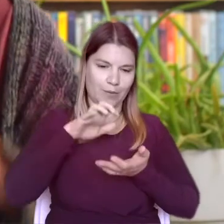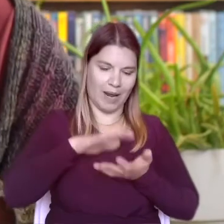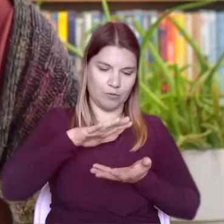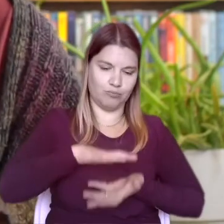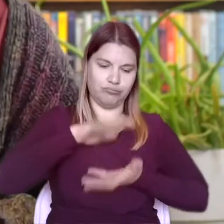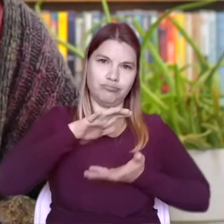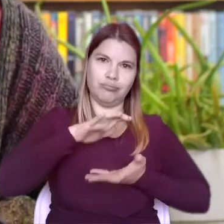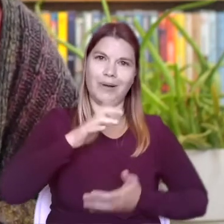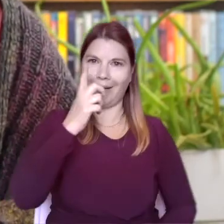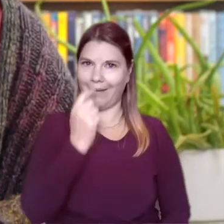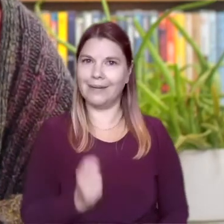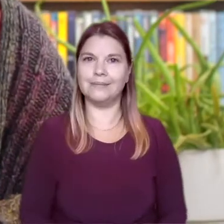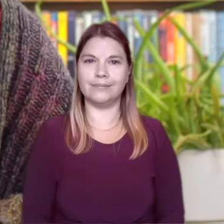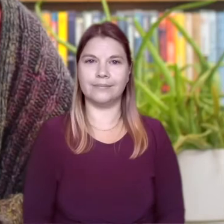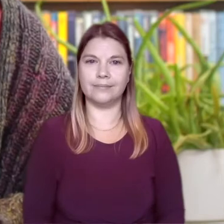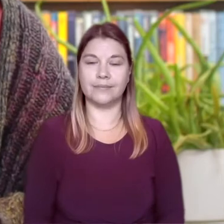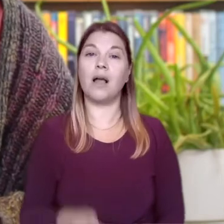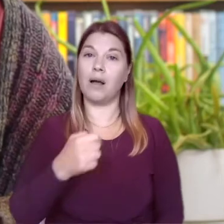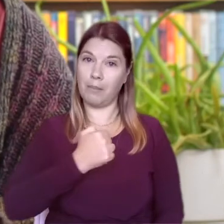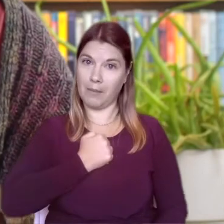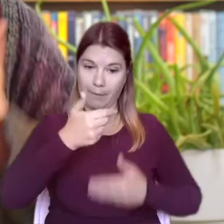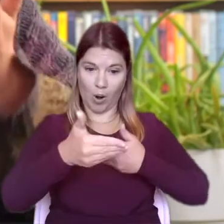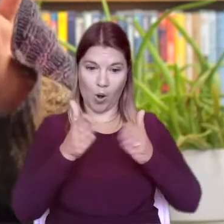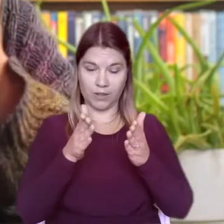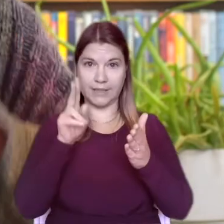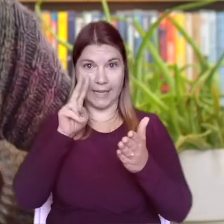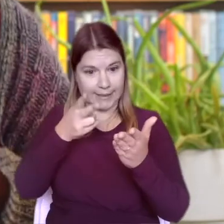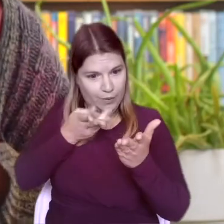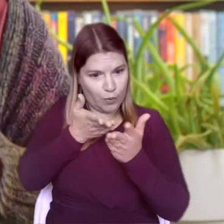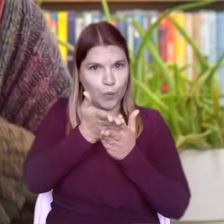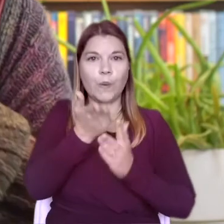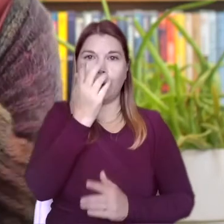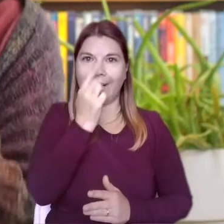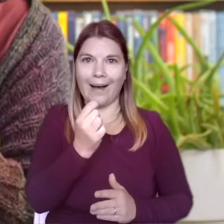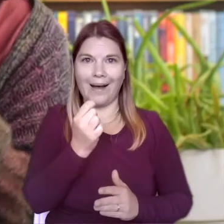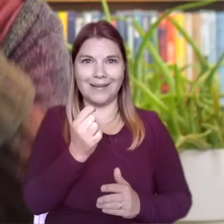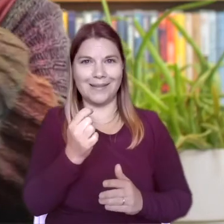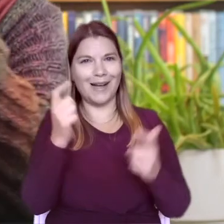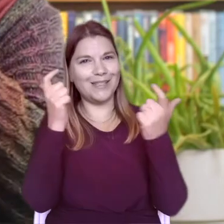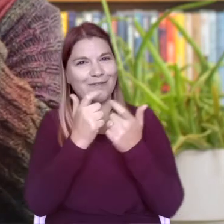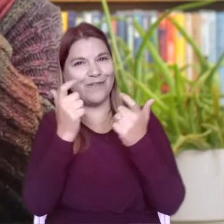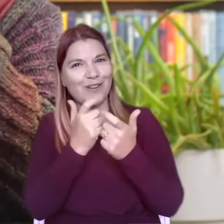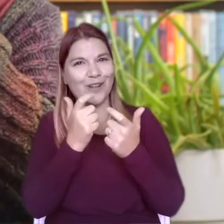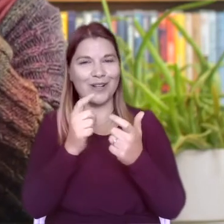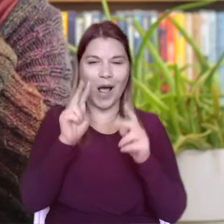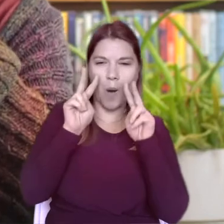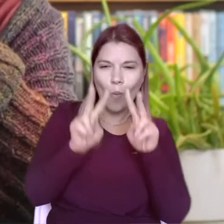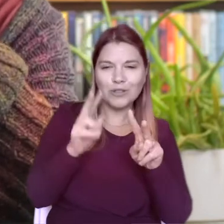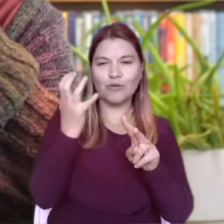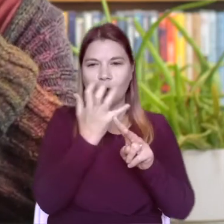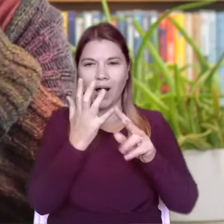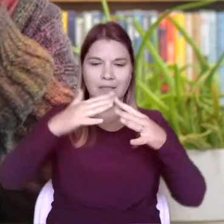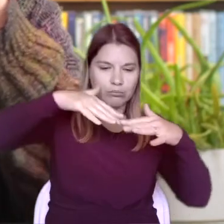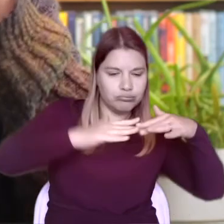My box is transparent. I can see through it. It's quite fun watching what is happening